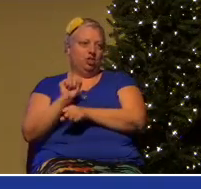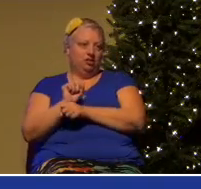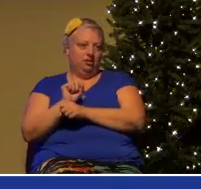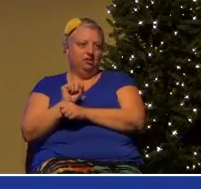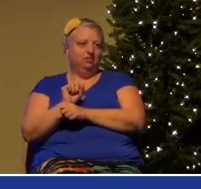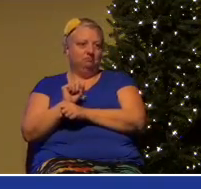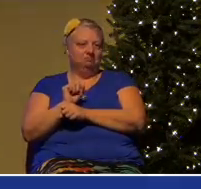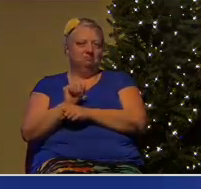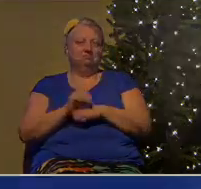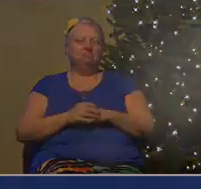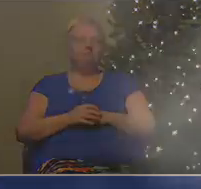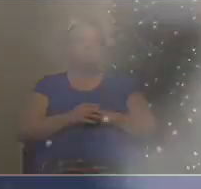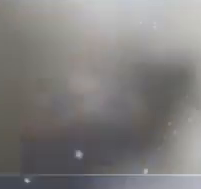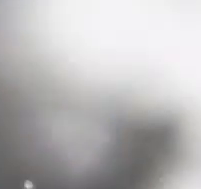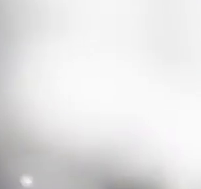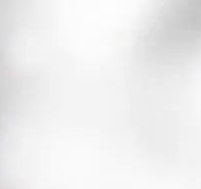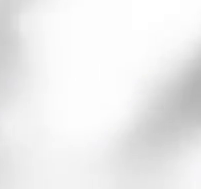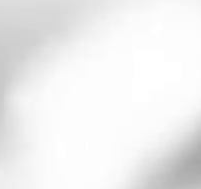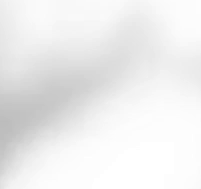people to life